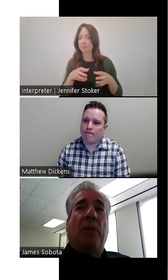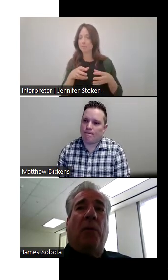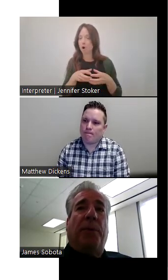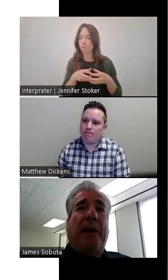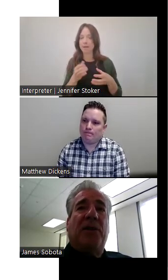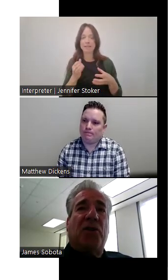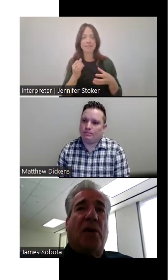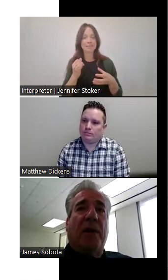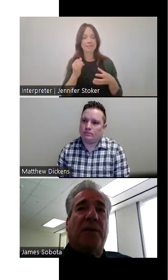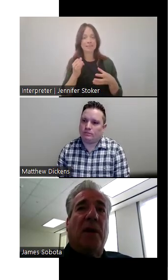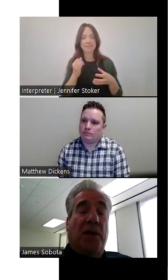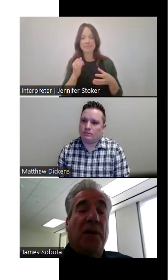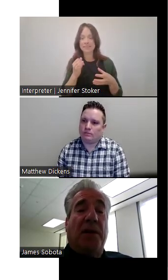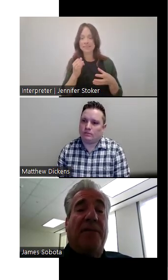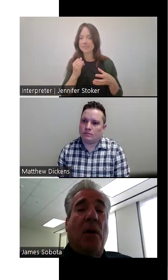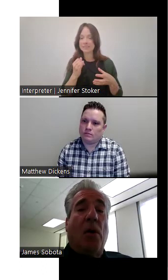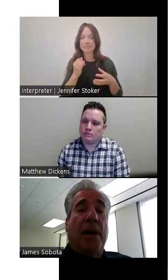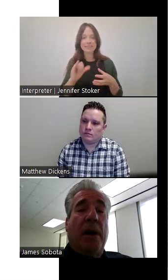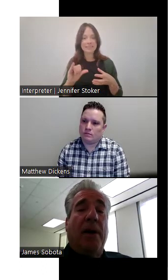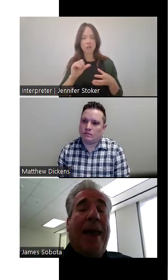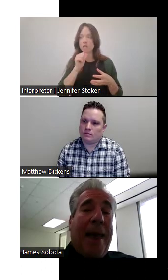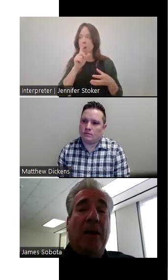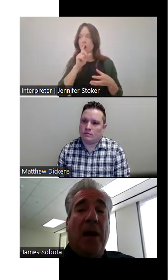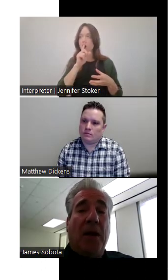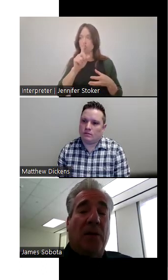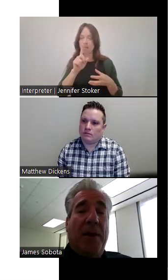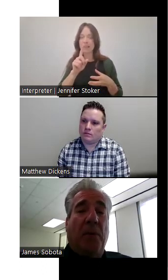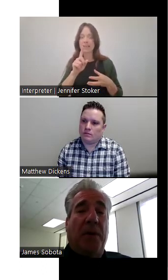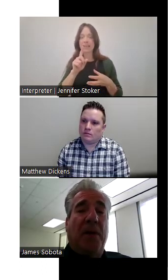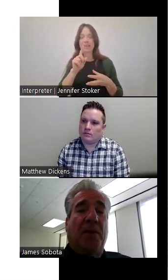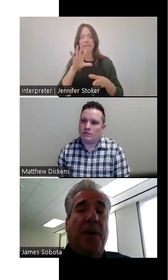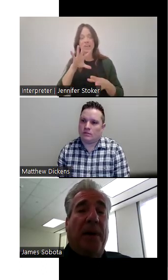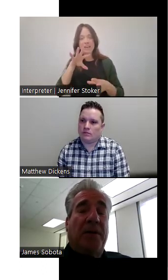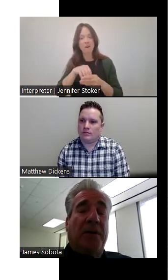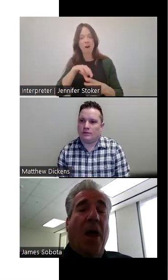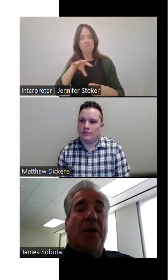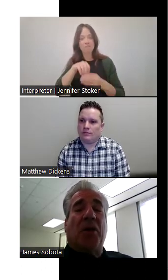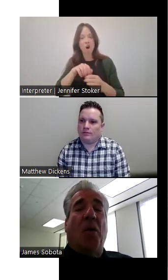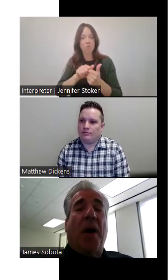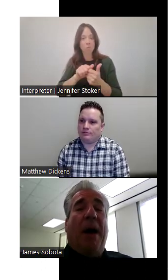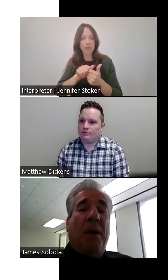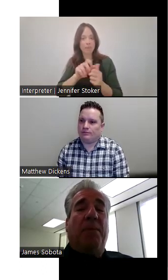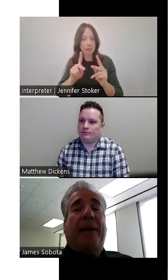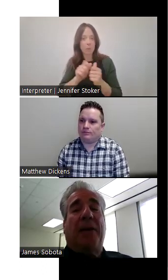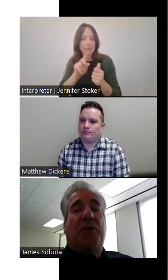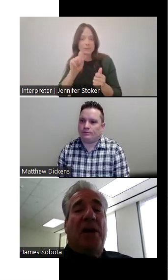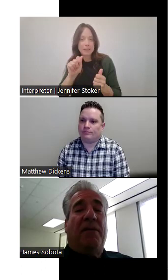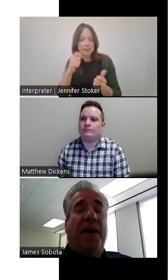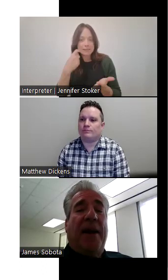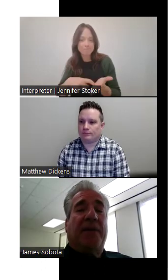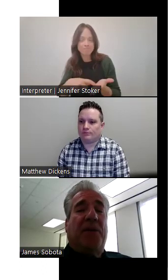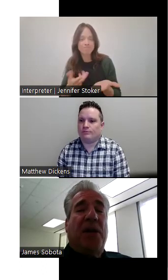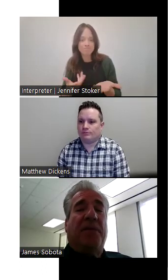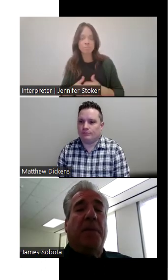involvement with police service to the deaf and hard of hearing and to people with disabilities. So I went back to the